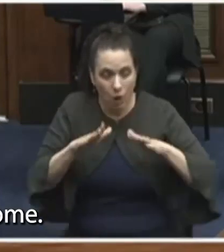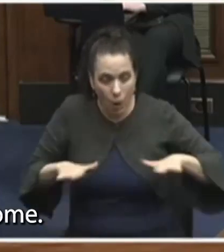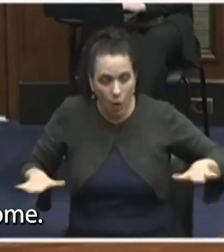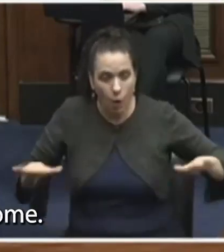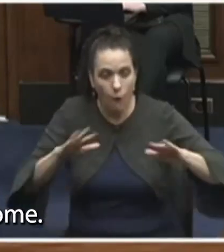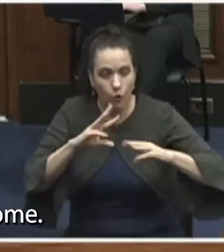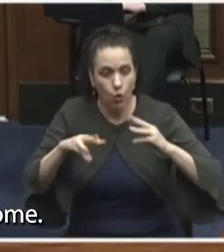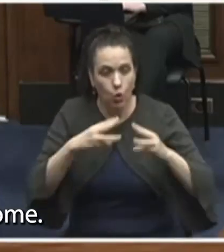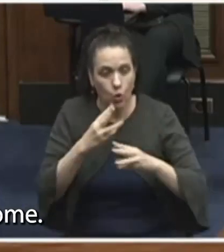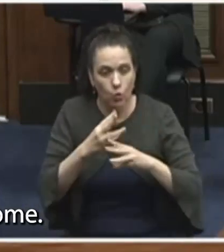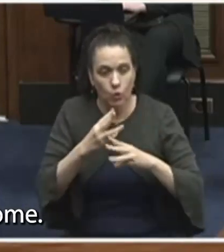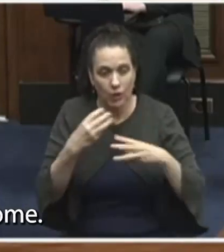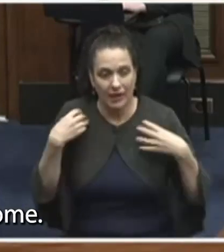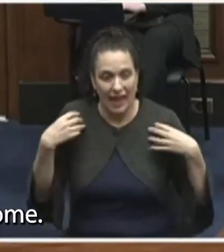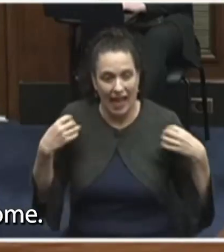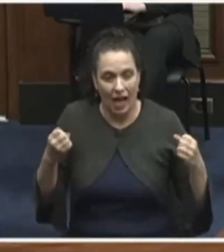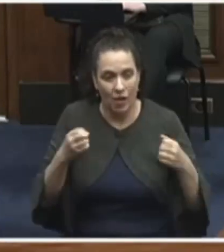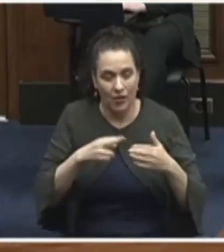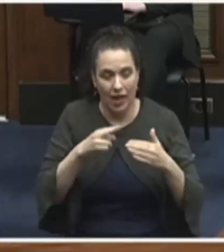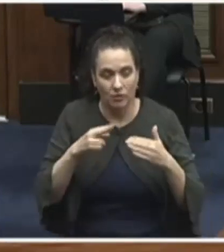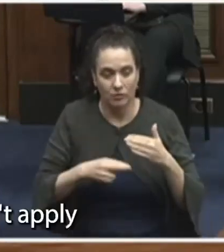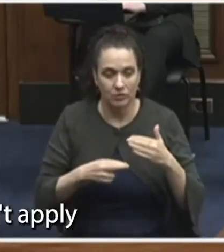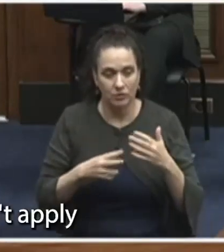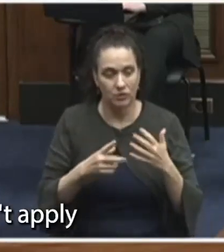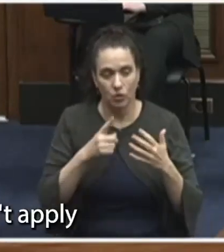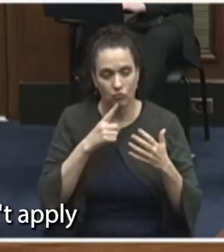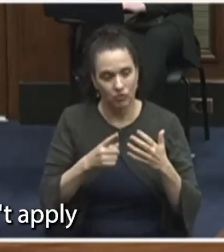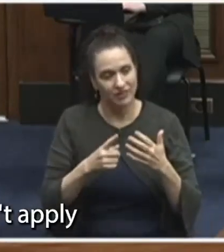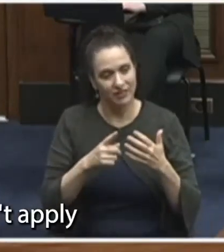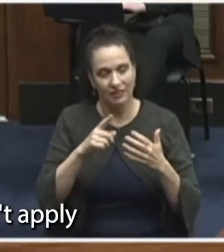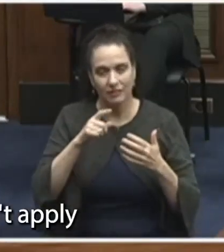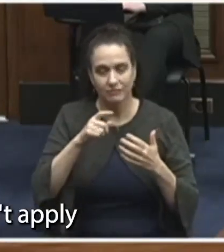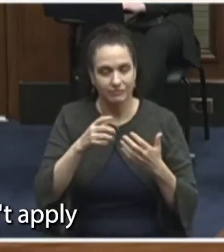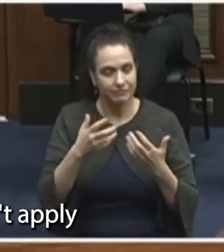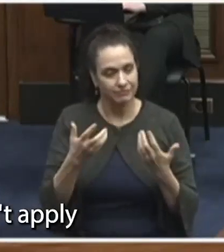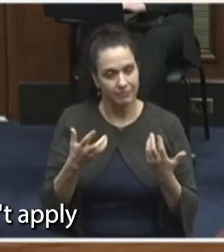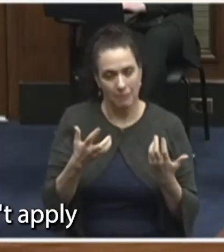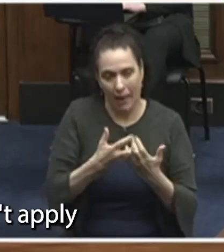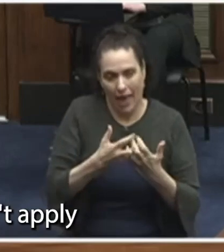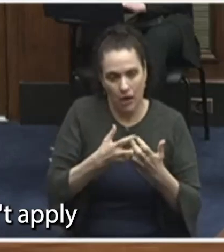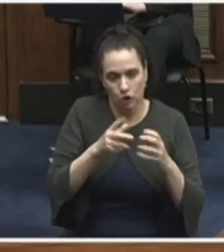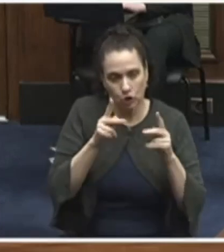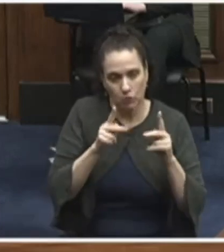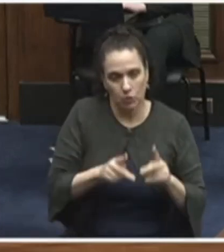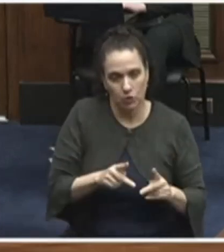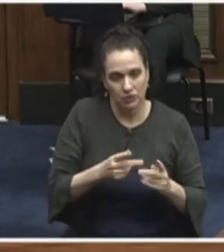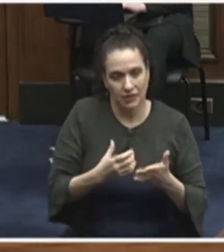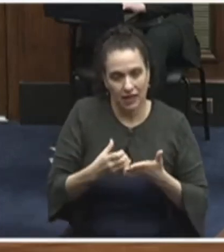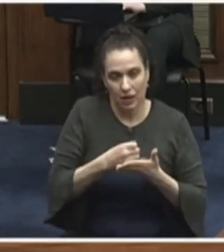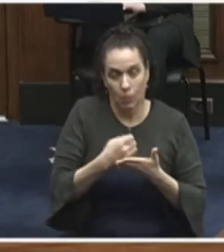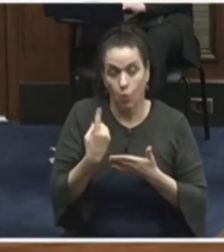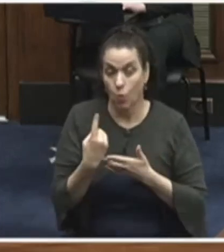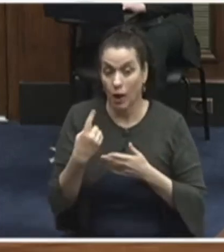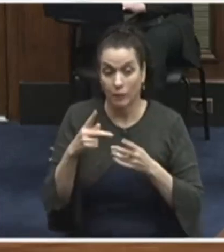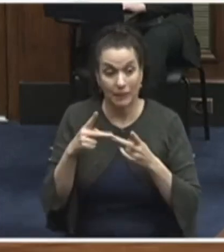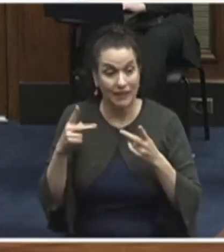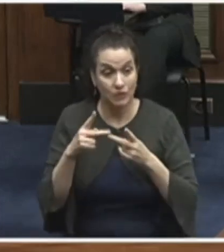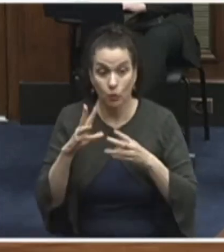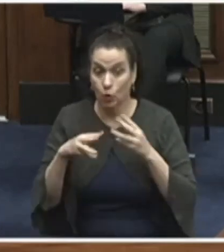outcomes are correlated with a person's income. But one of the only places in the world that that doesn't apply is in Queens.